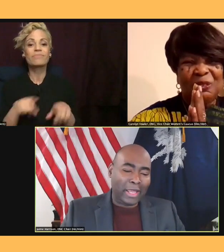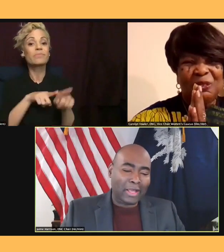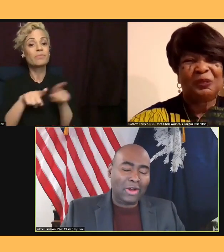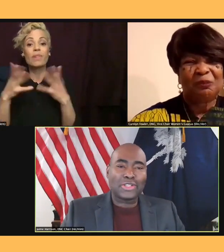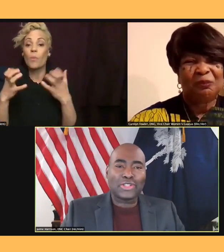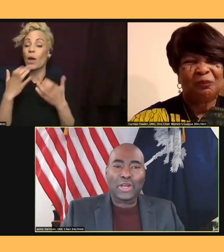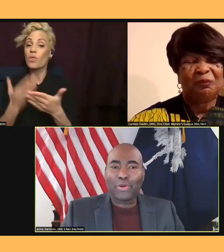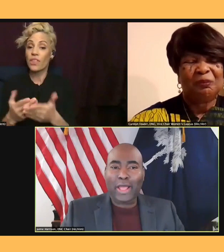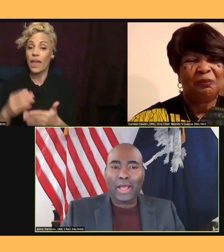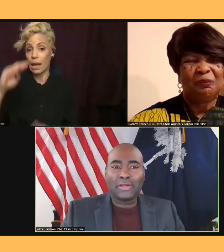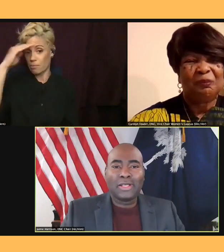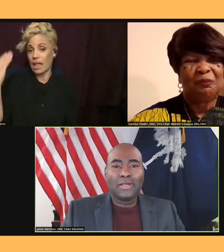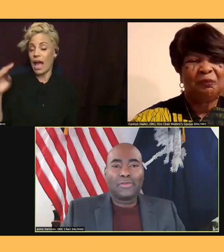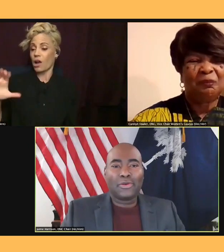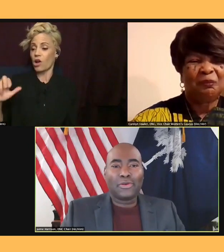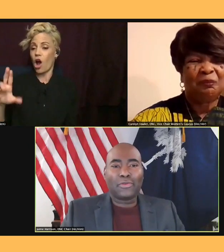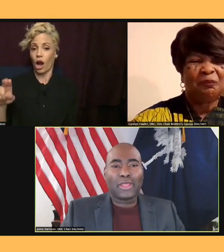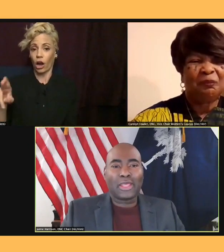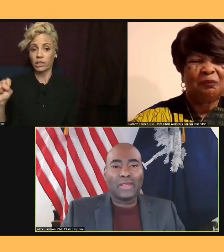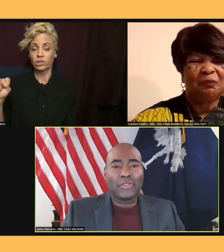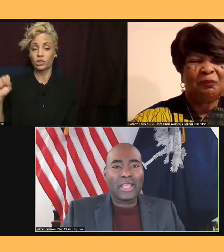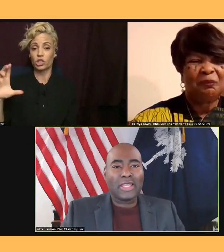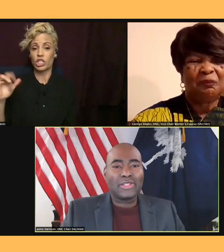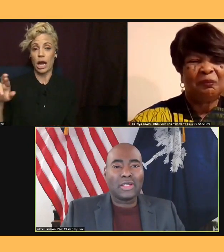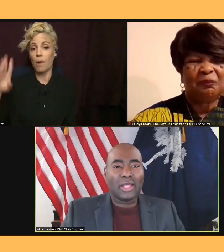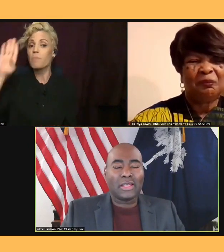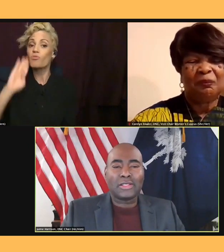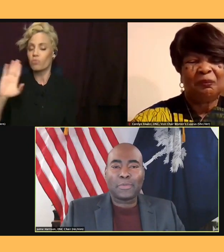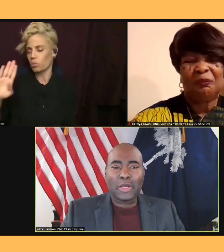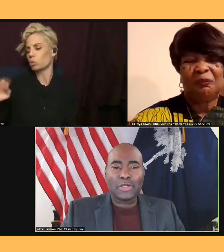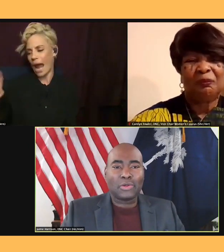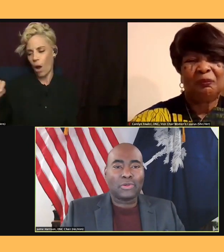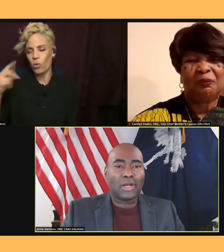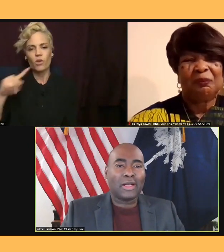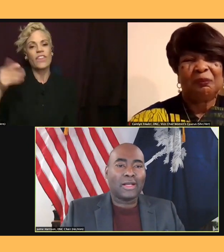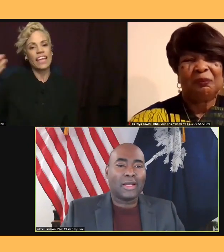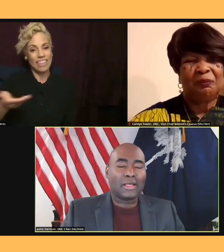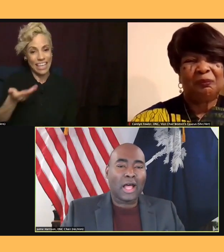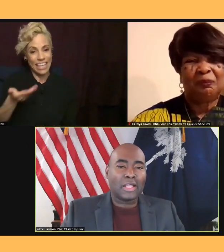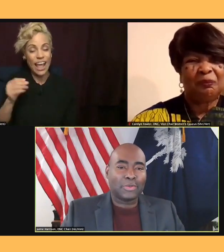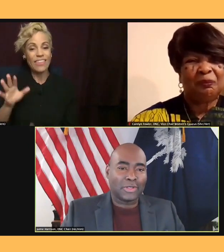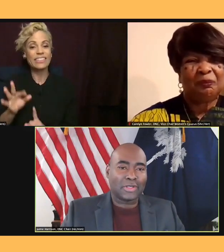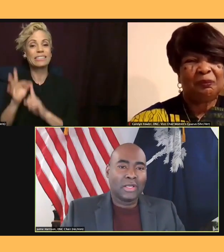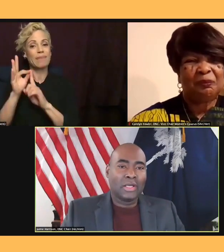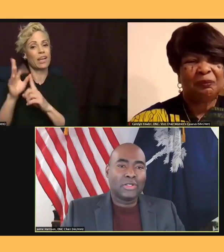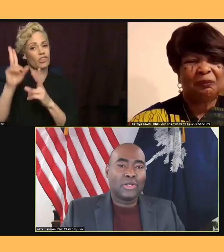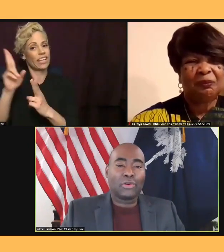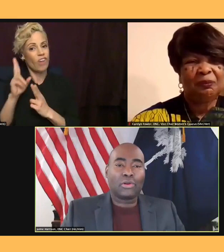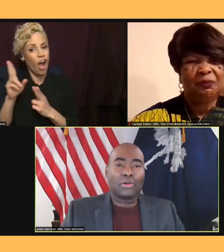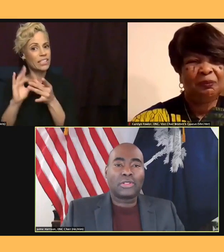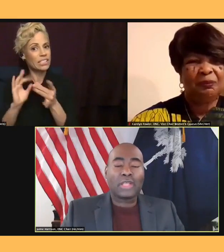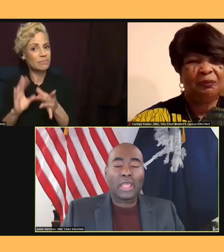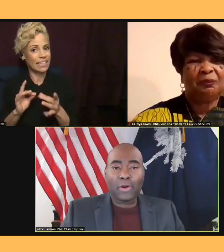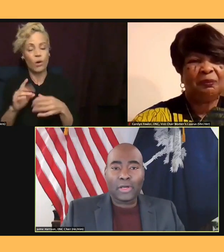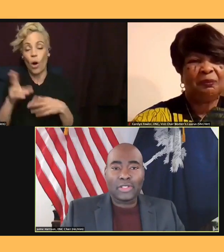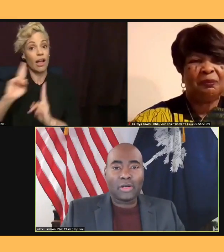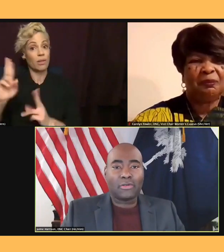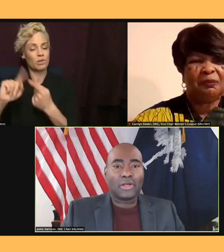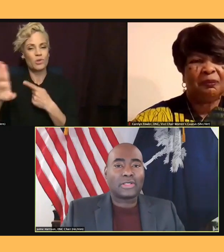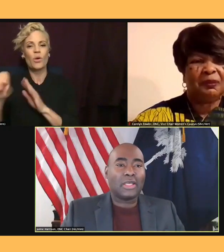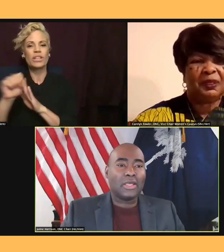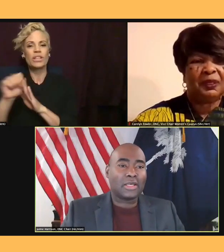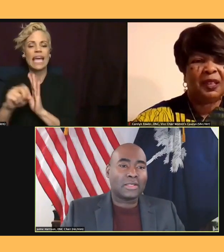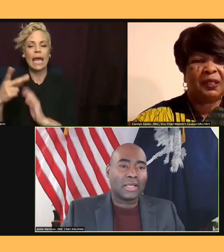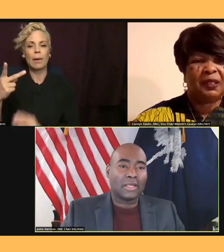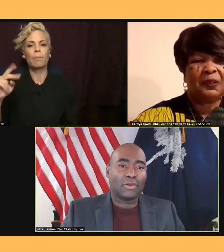Brown for the invitation and special acknowledgments to your State Party Chair Rusty Hicks and